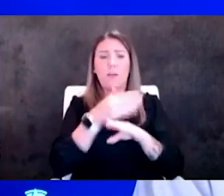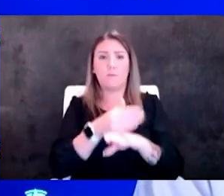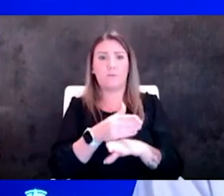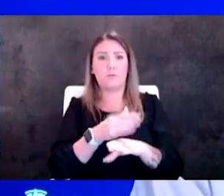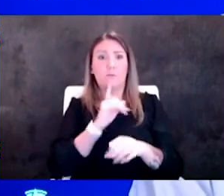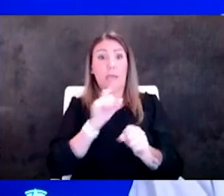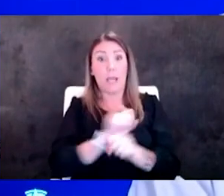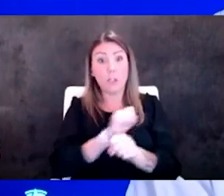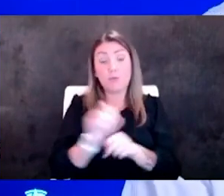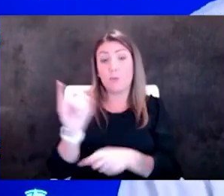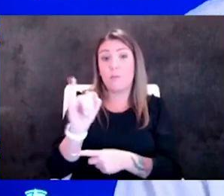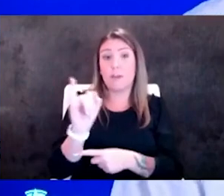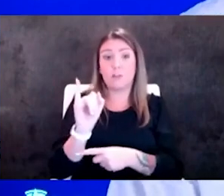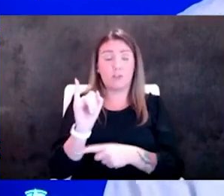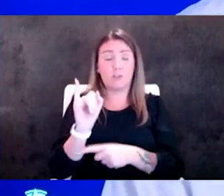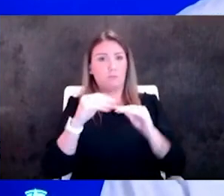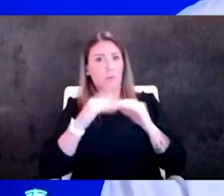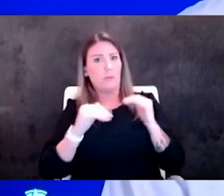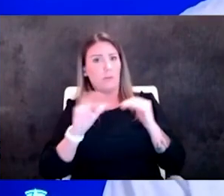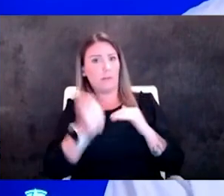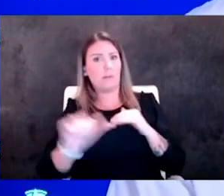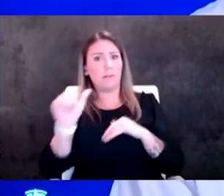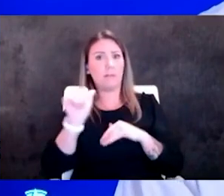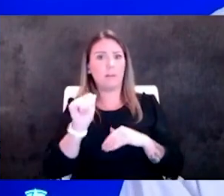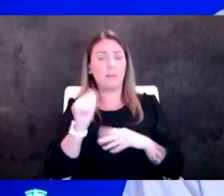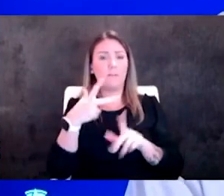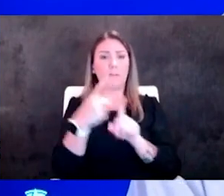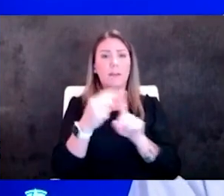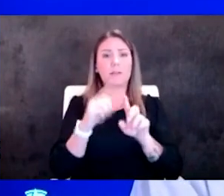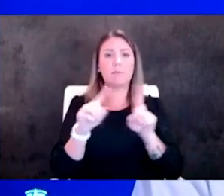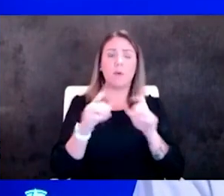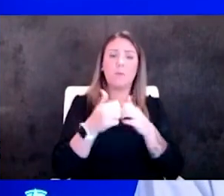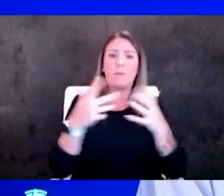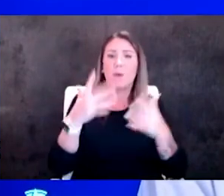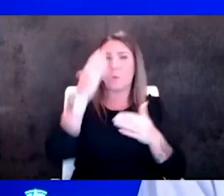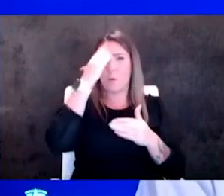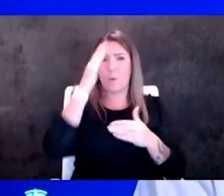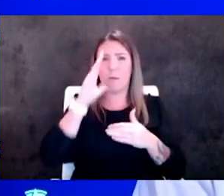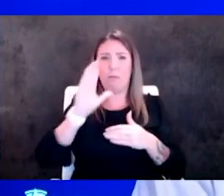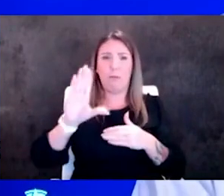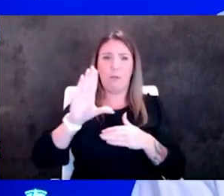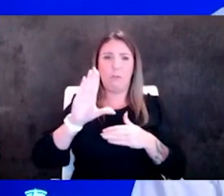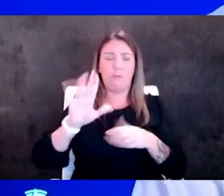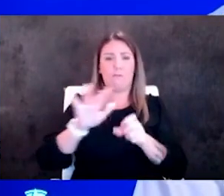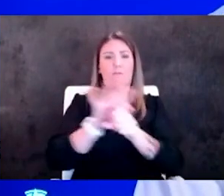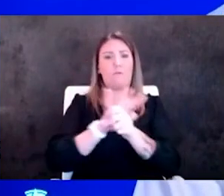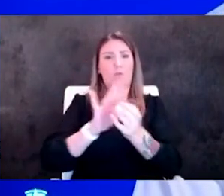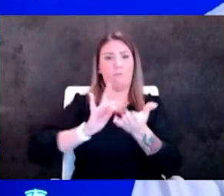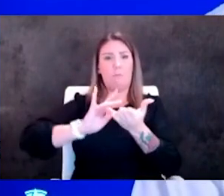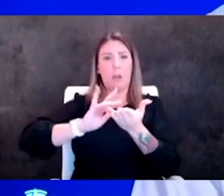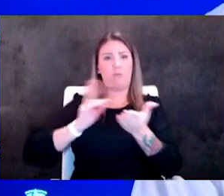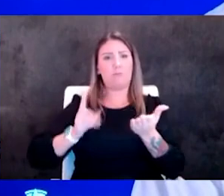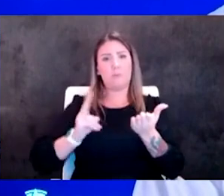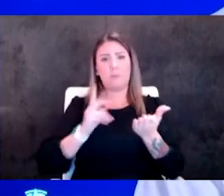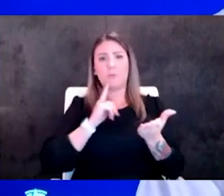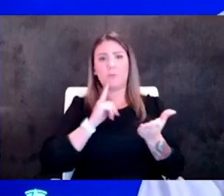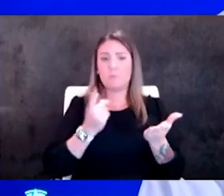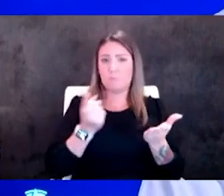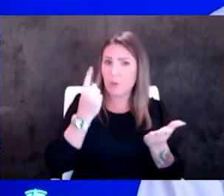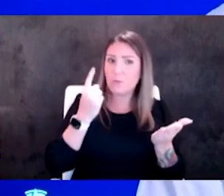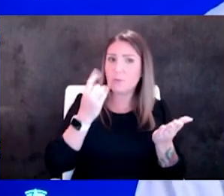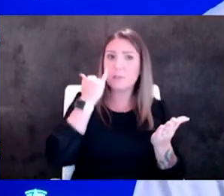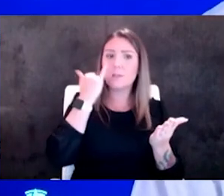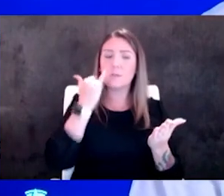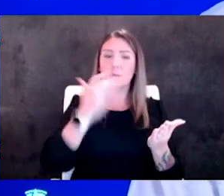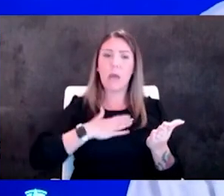vaccine um certainly uh without knowing your full medical history um i do understand if it was my father